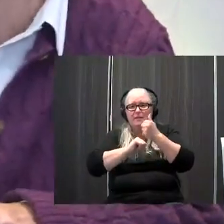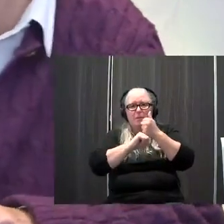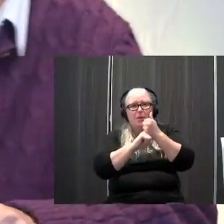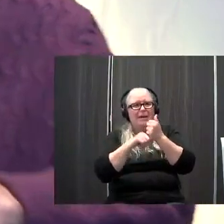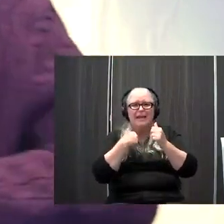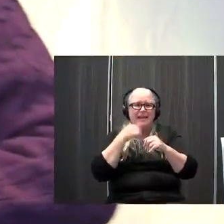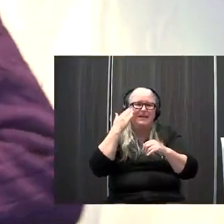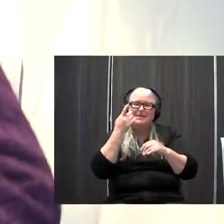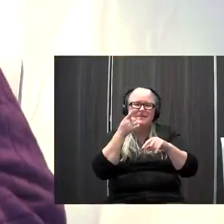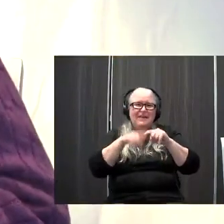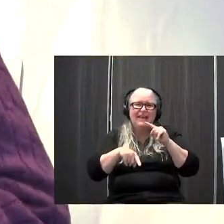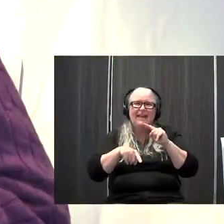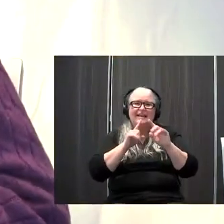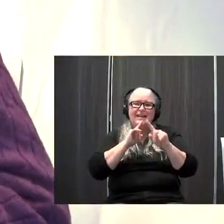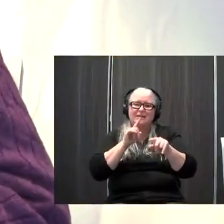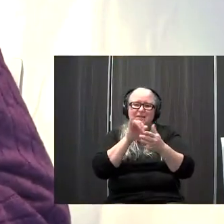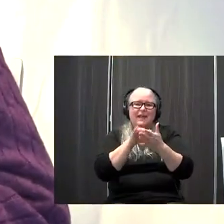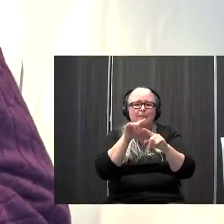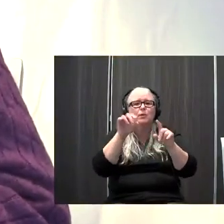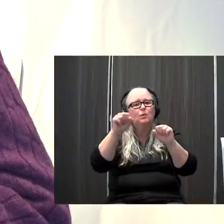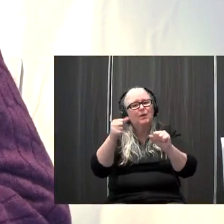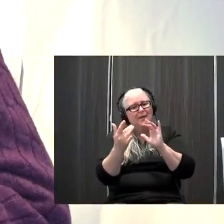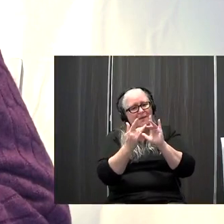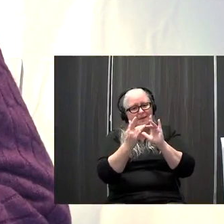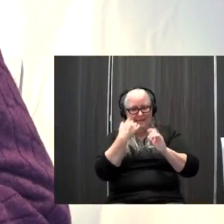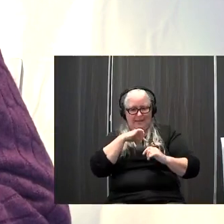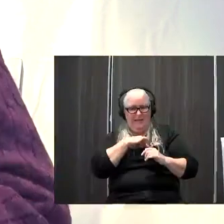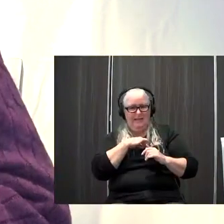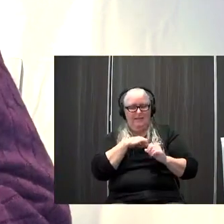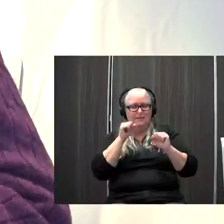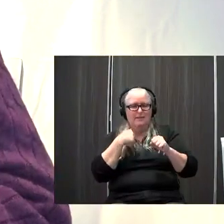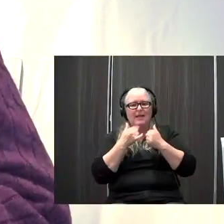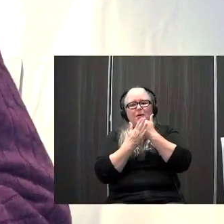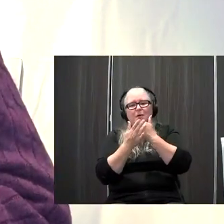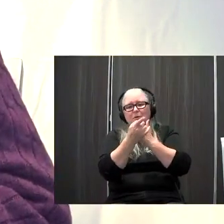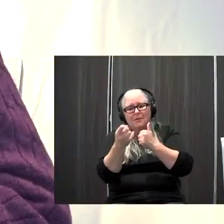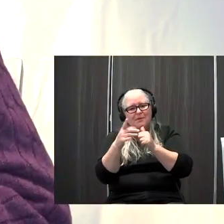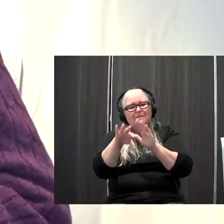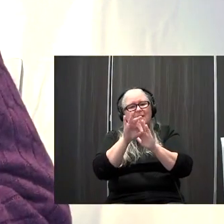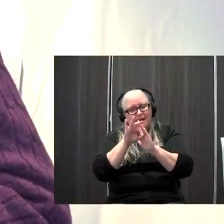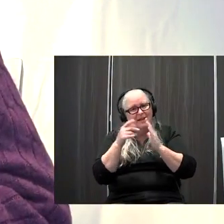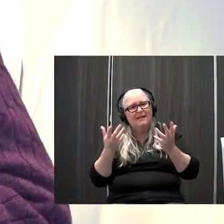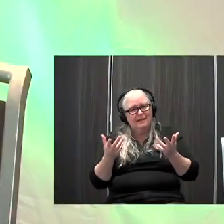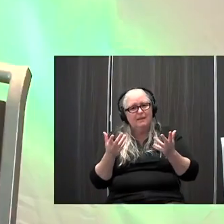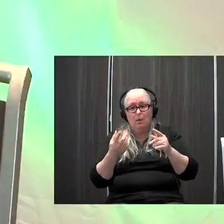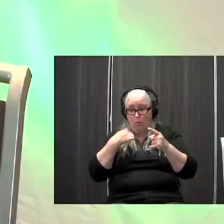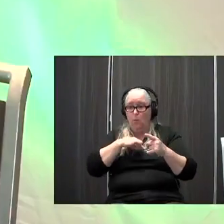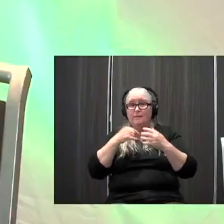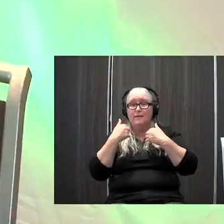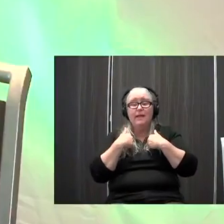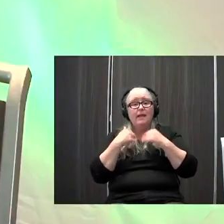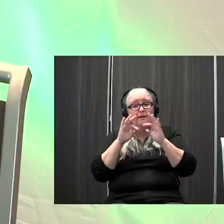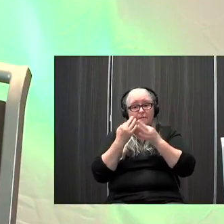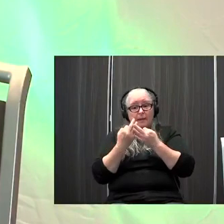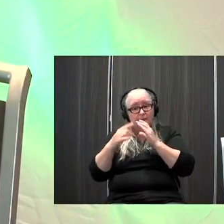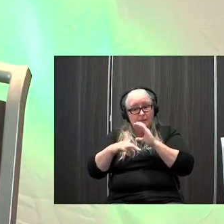reach out to us to see if we can find those connections we have actually had some families email us from either